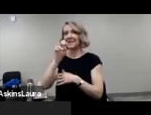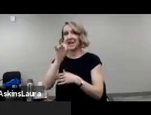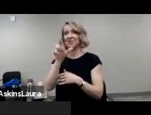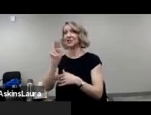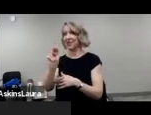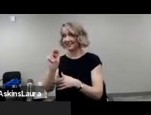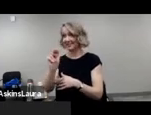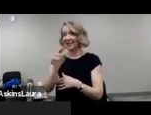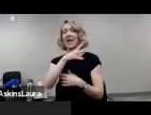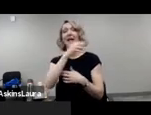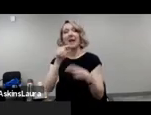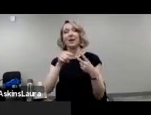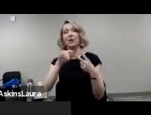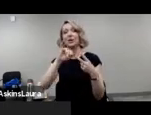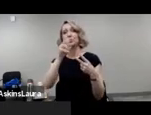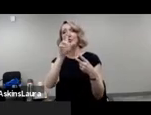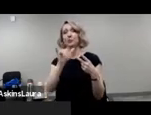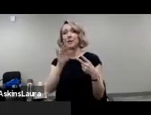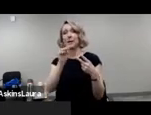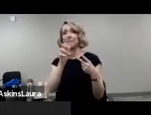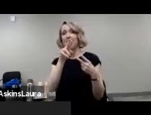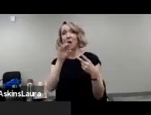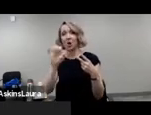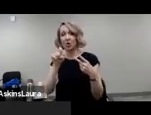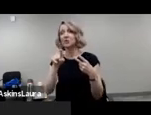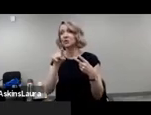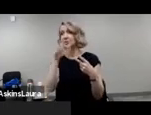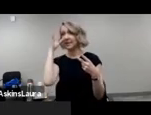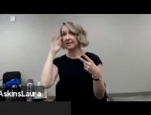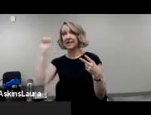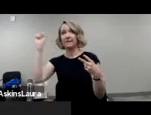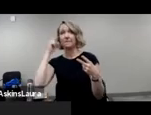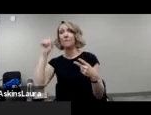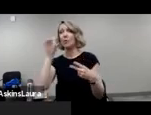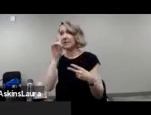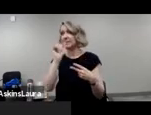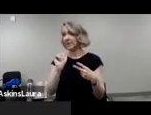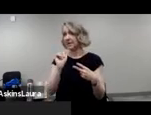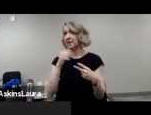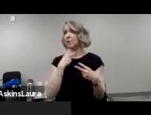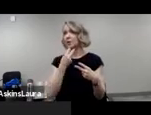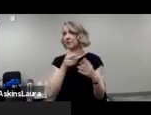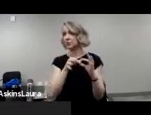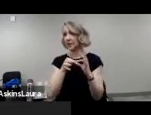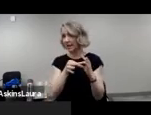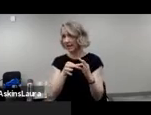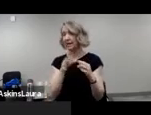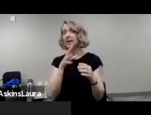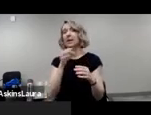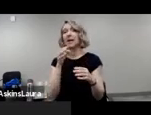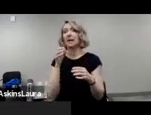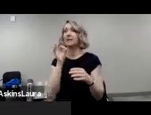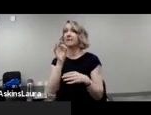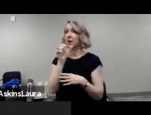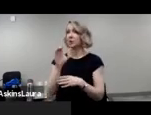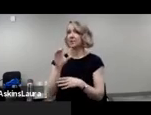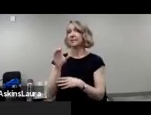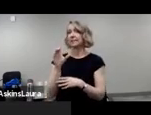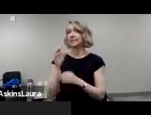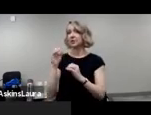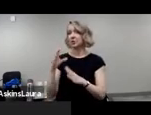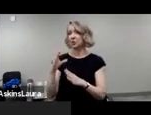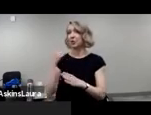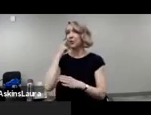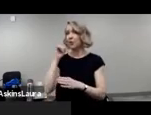Mark, who is president of Disability Voices United, and she's also a faculty member of UCLA Disability Studies Department.